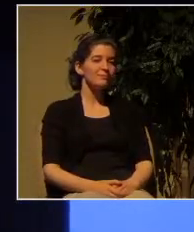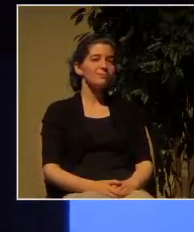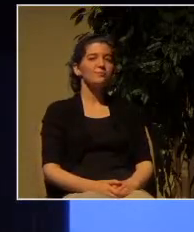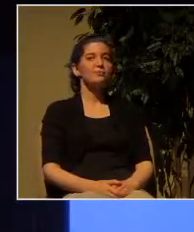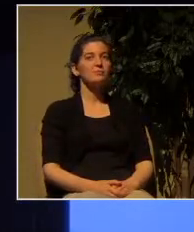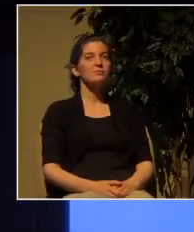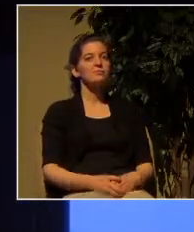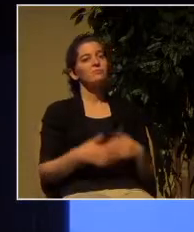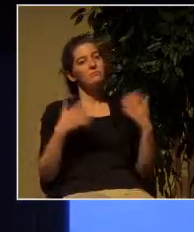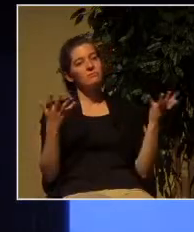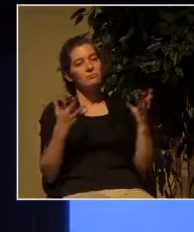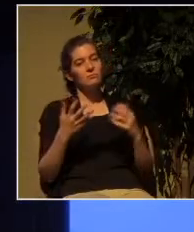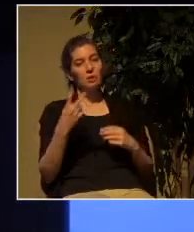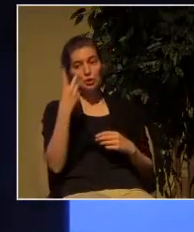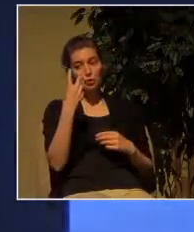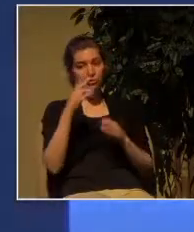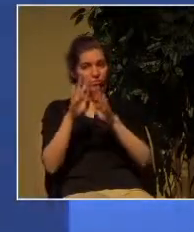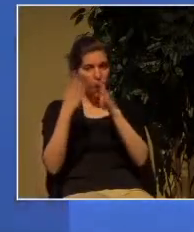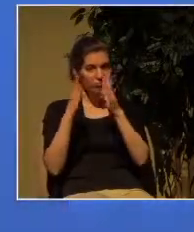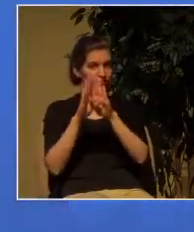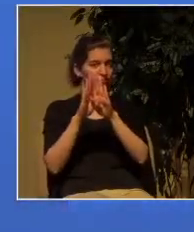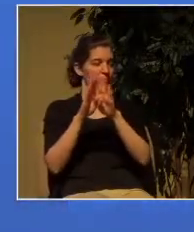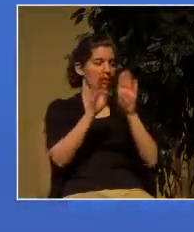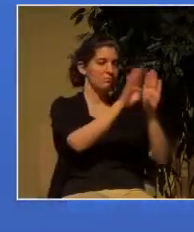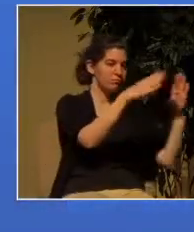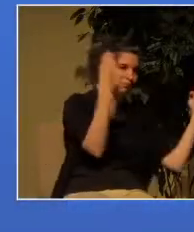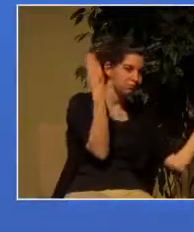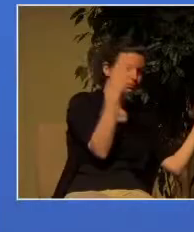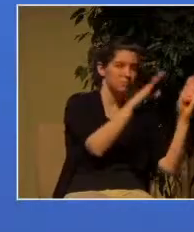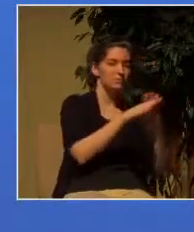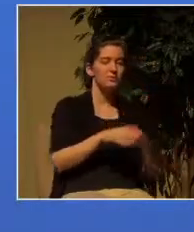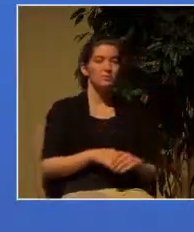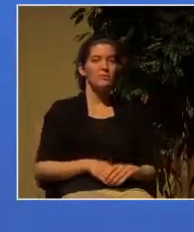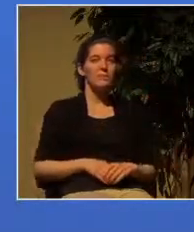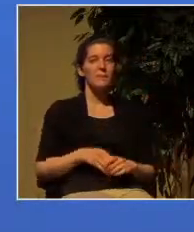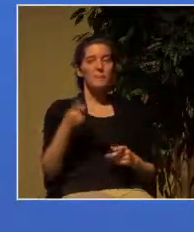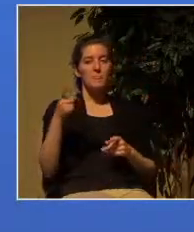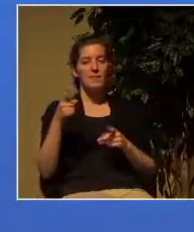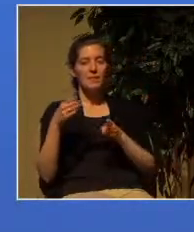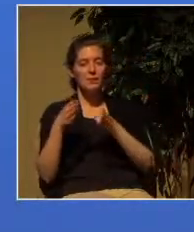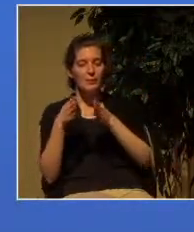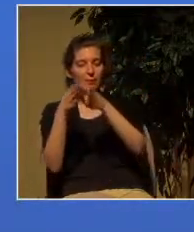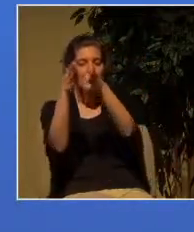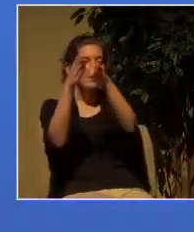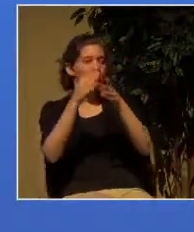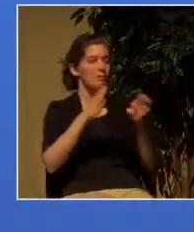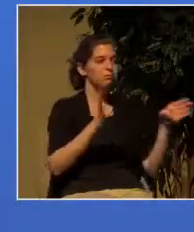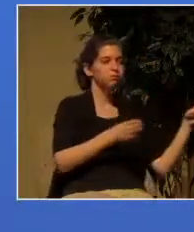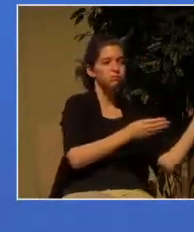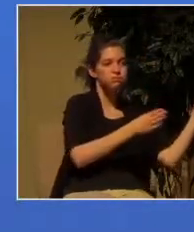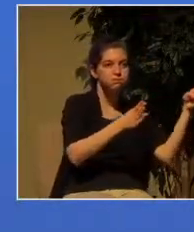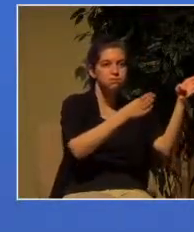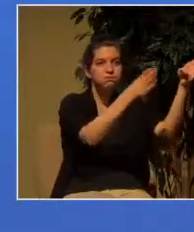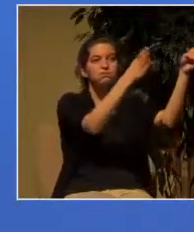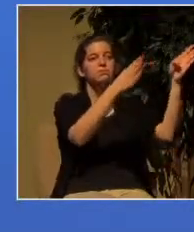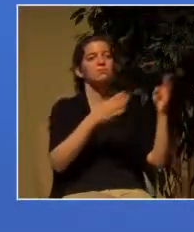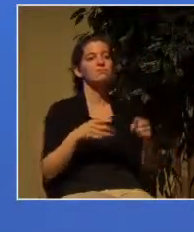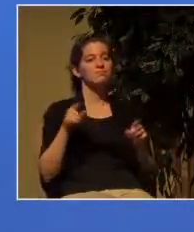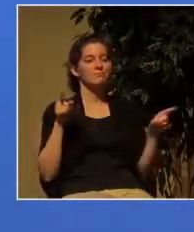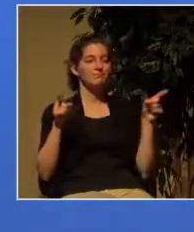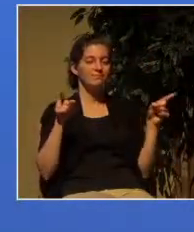two gates a wide gate a narrow gate a wide road and a narrow road